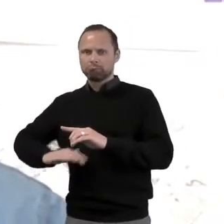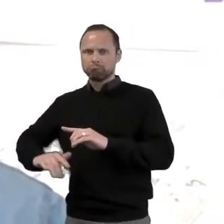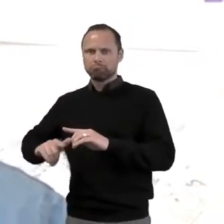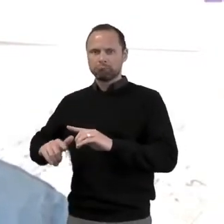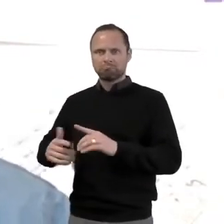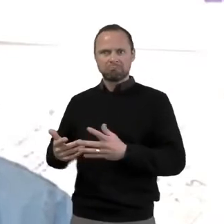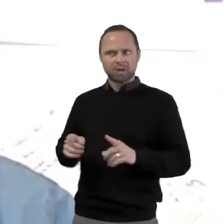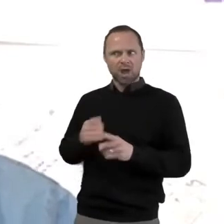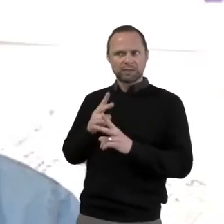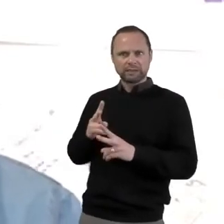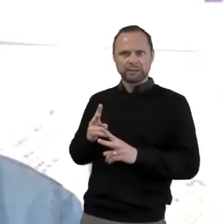hear such a thing.